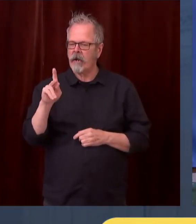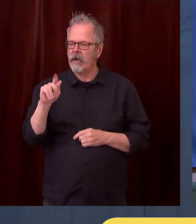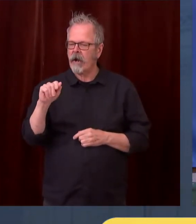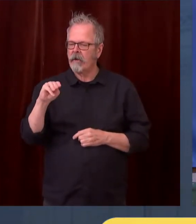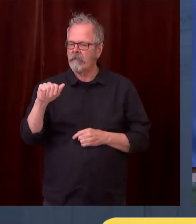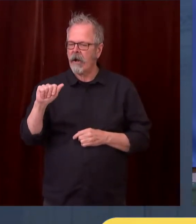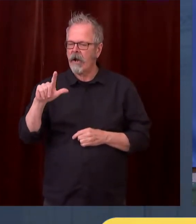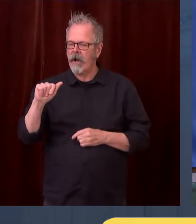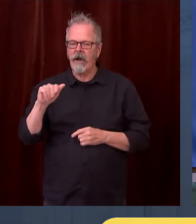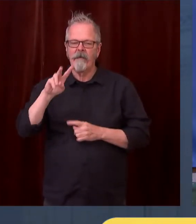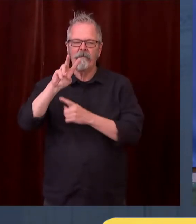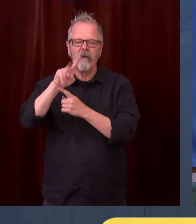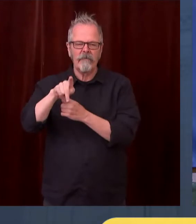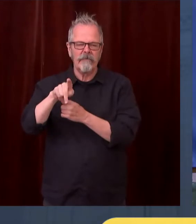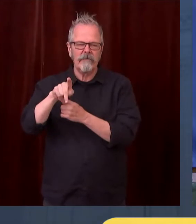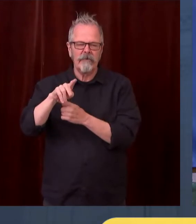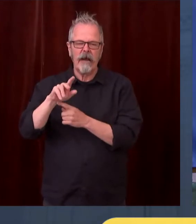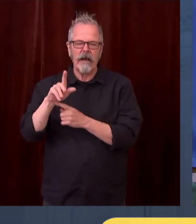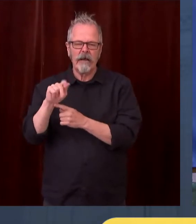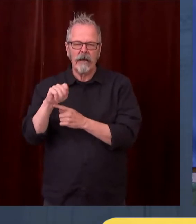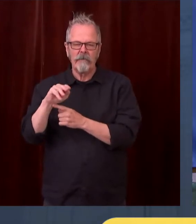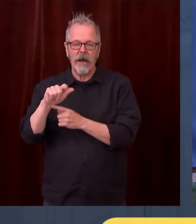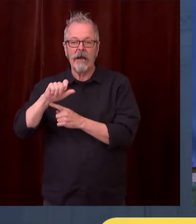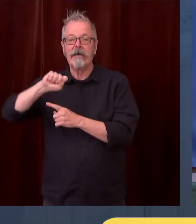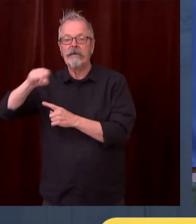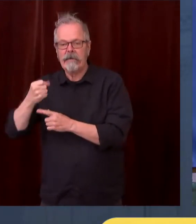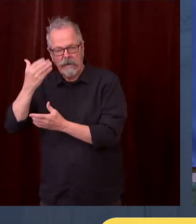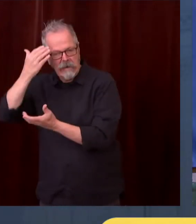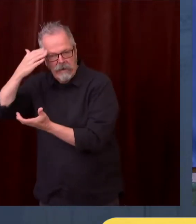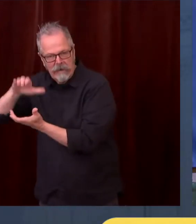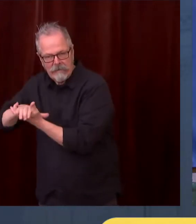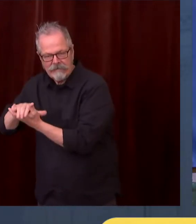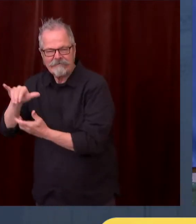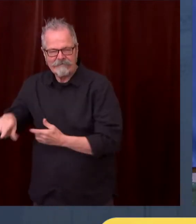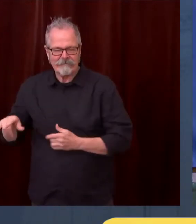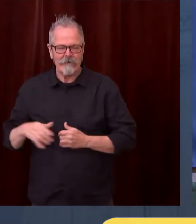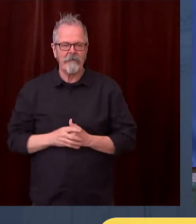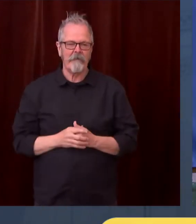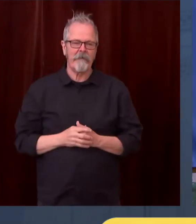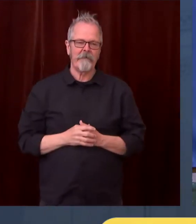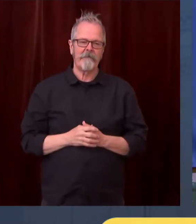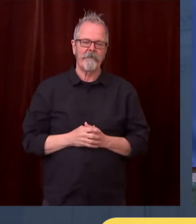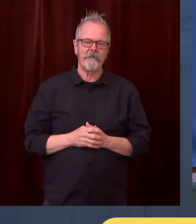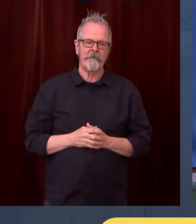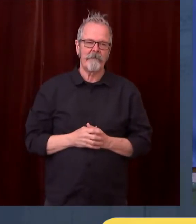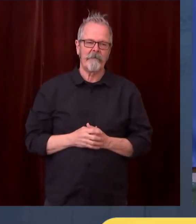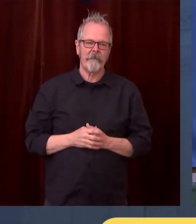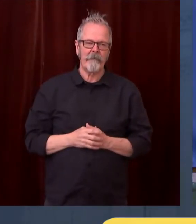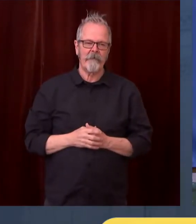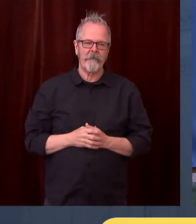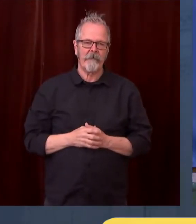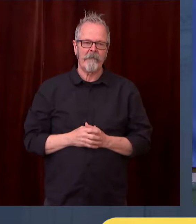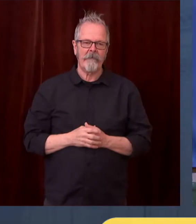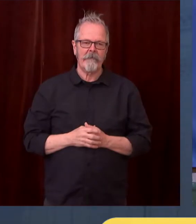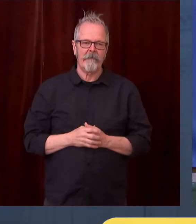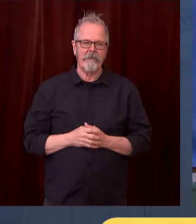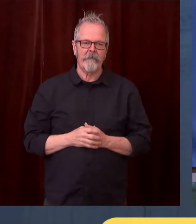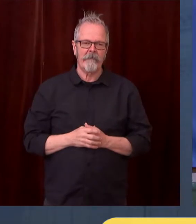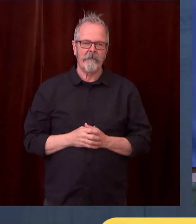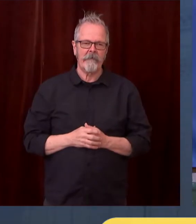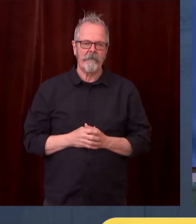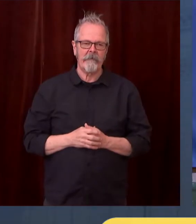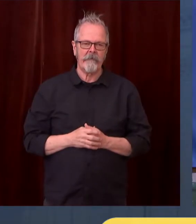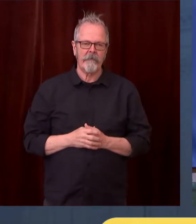providing information to this community in the Spanish language. We're actually going to double our budget to do